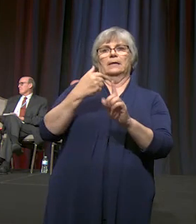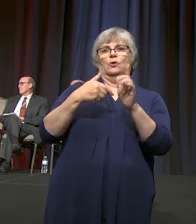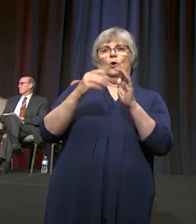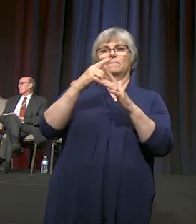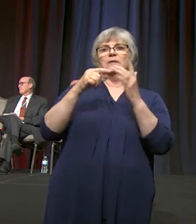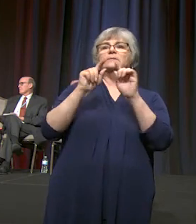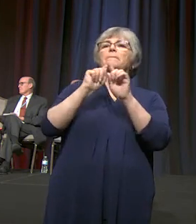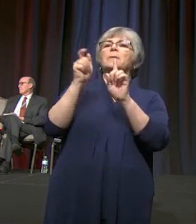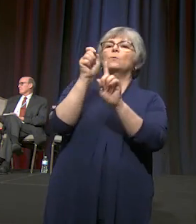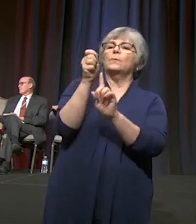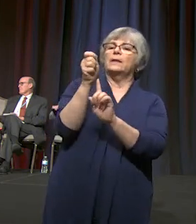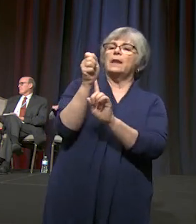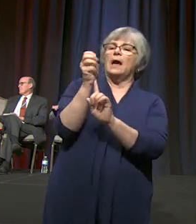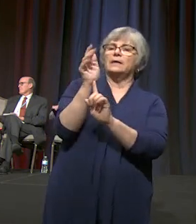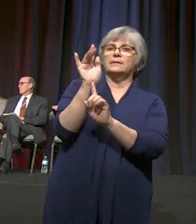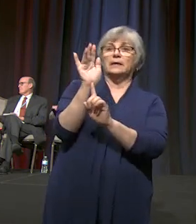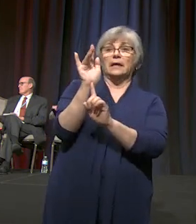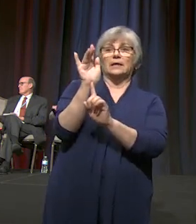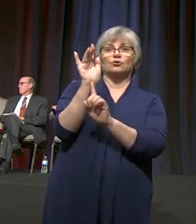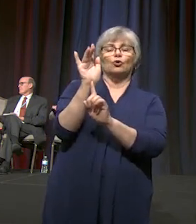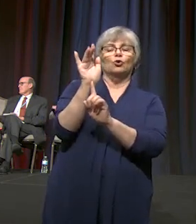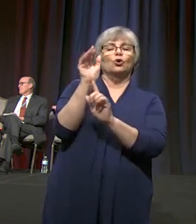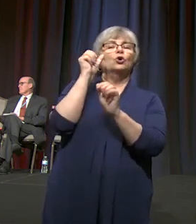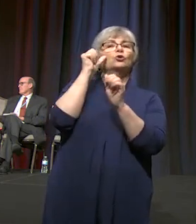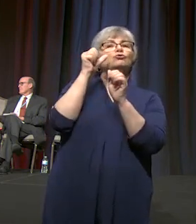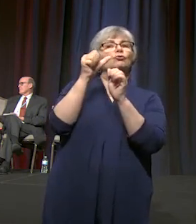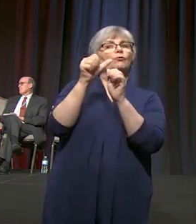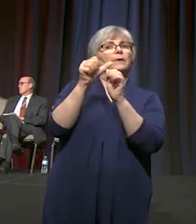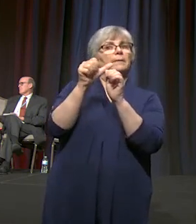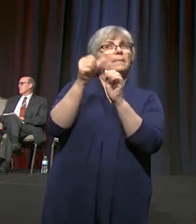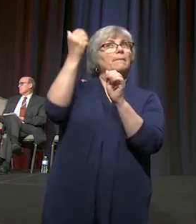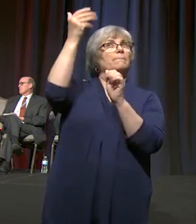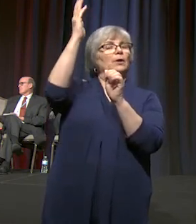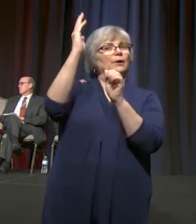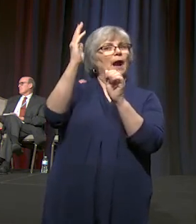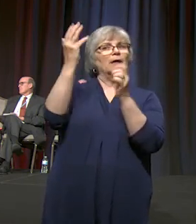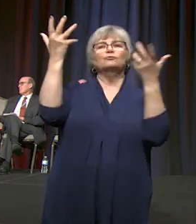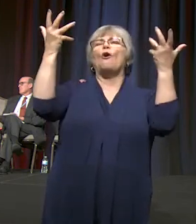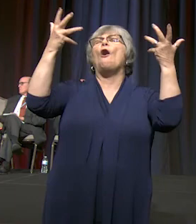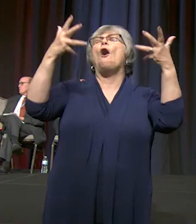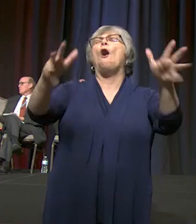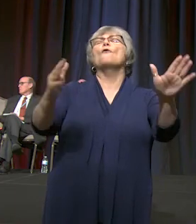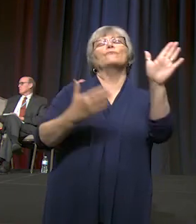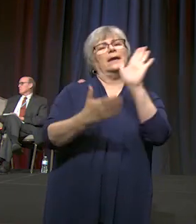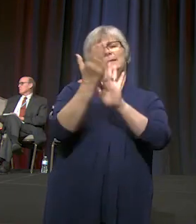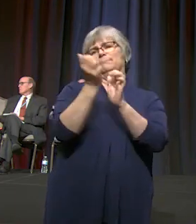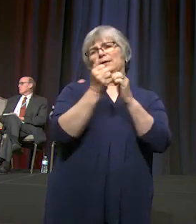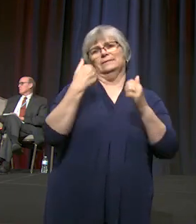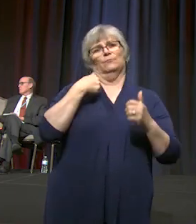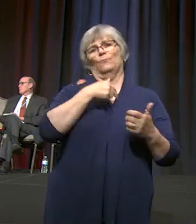light the candle to remember that God is already present with us.